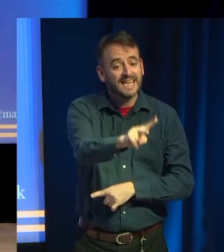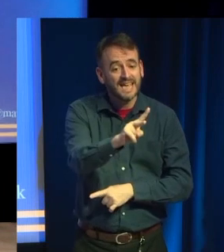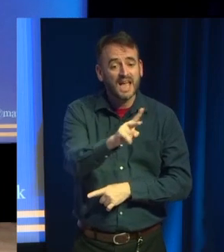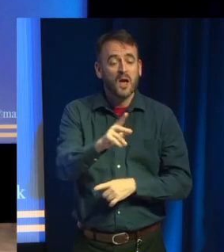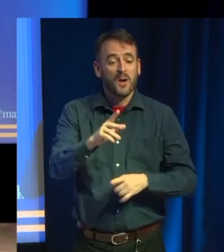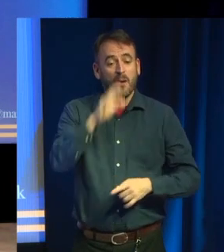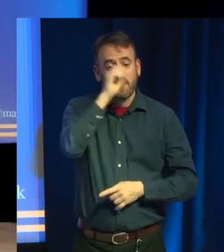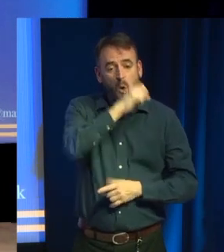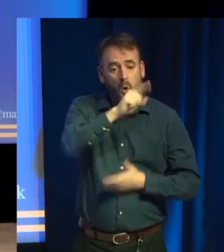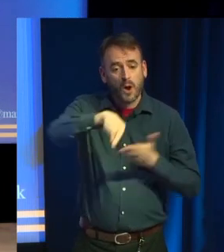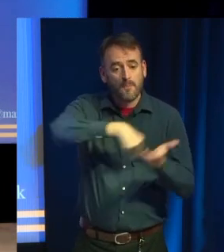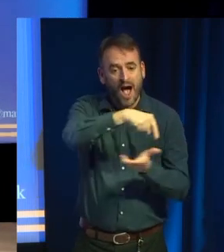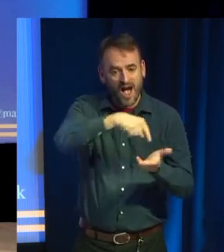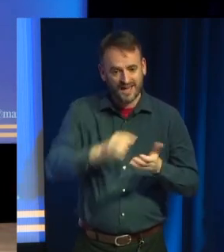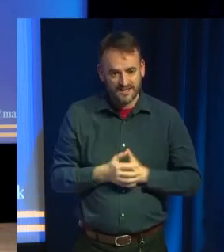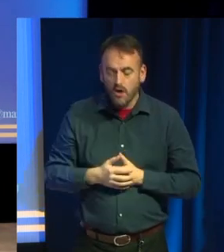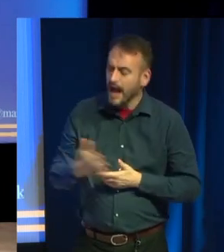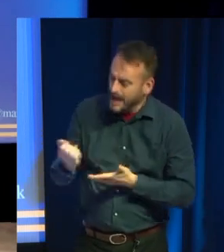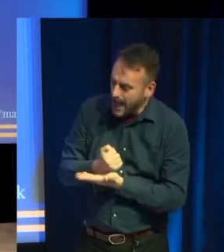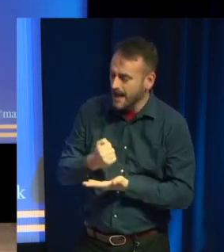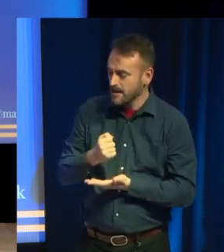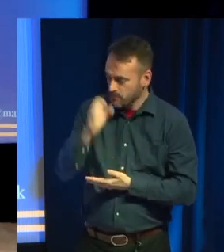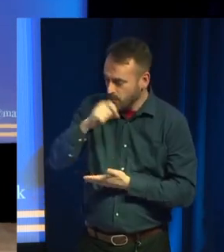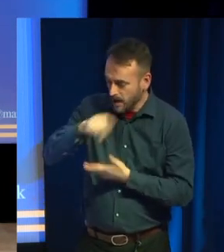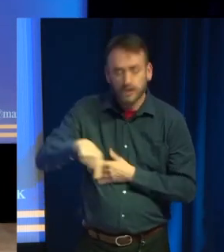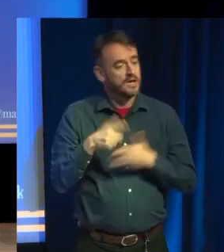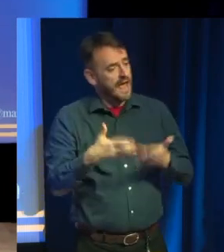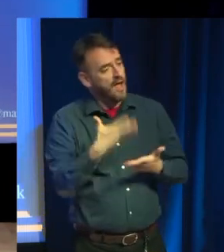pork pie or get the pork pie. You now have a pork pie.